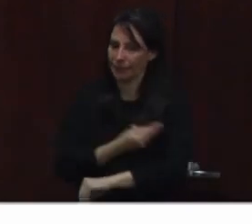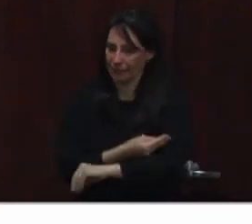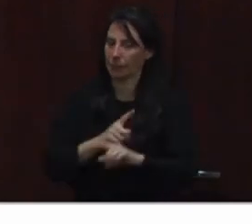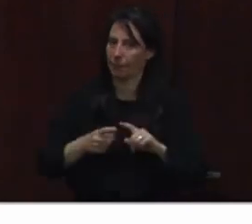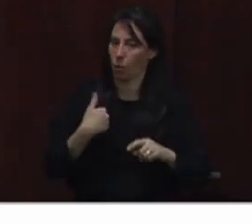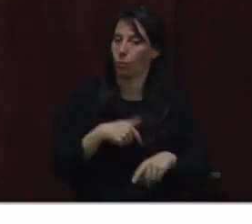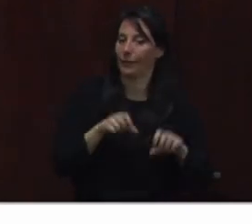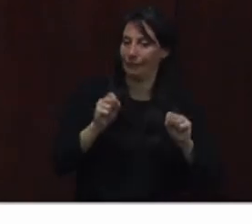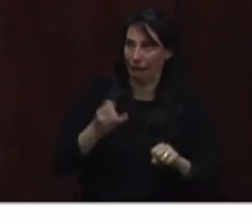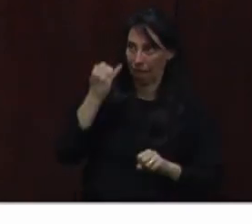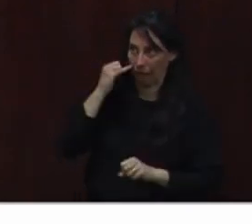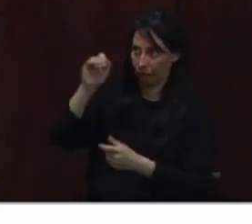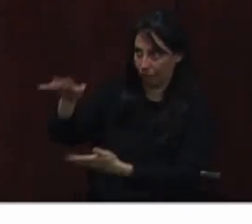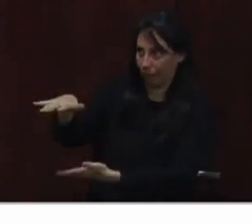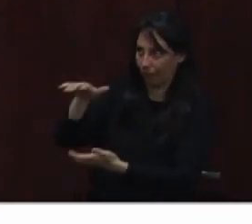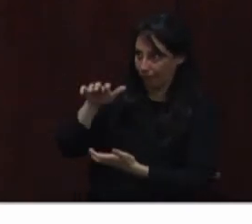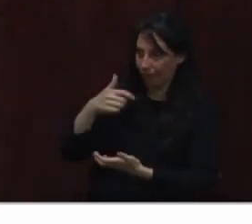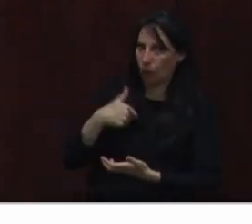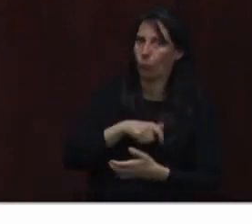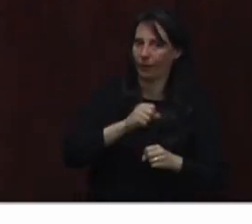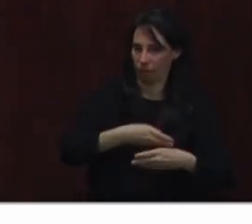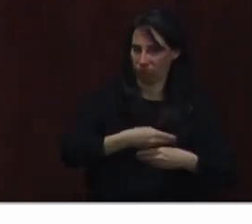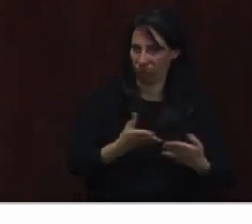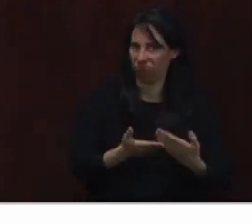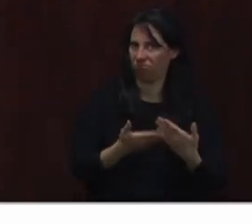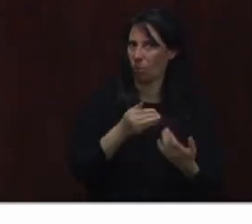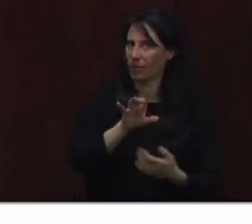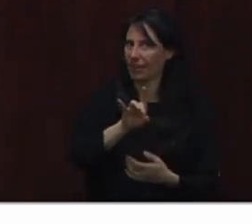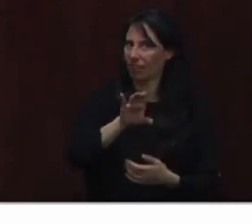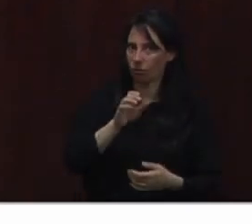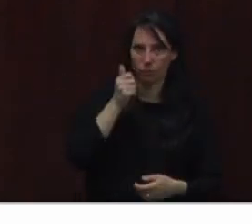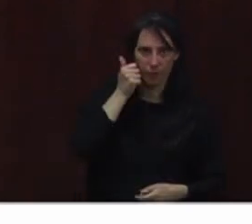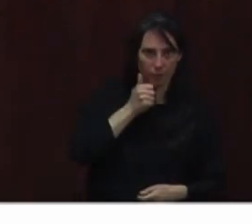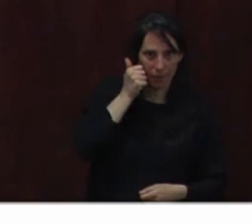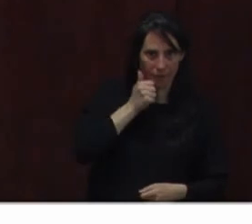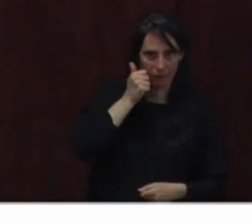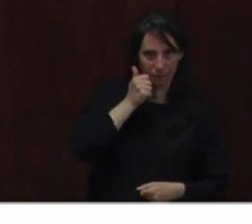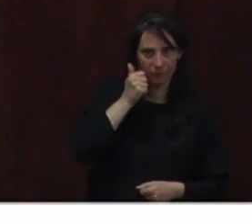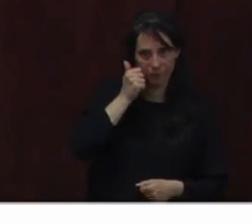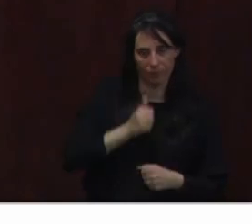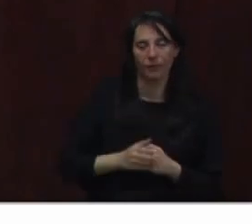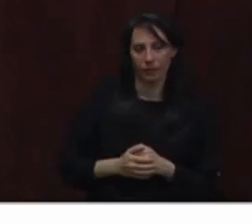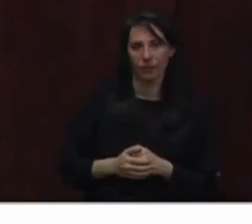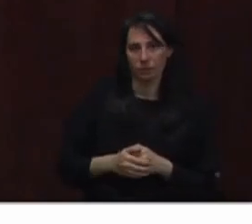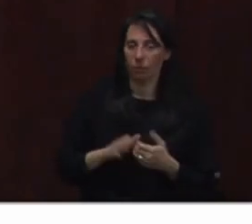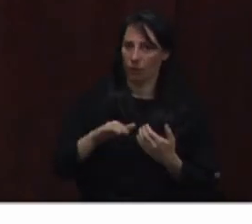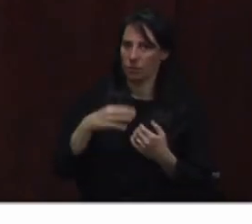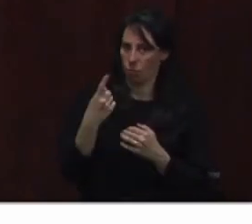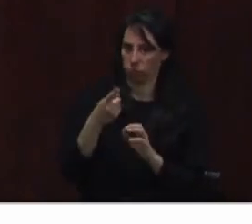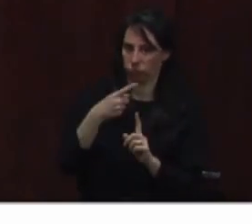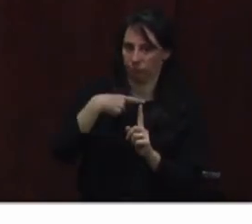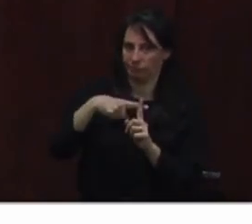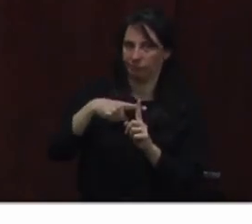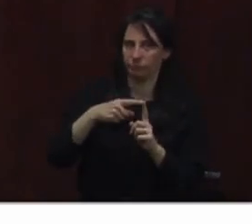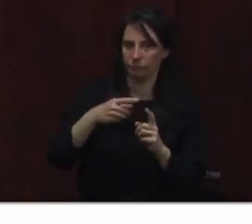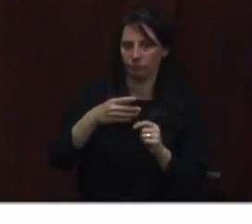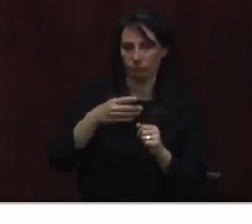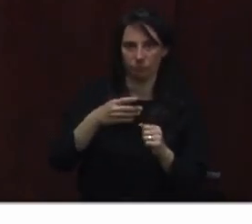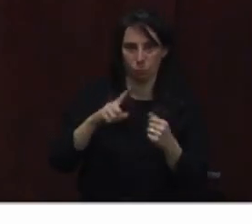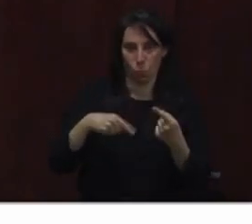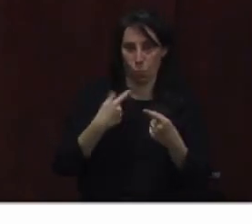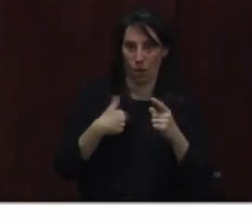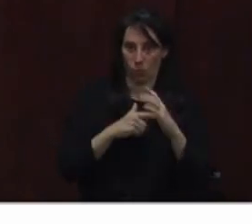I think that threshold is where we would really look to determine when we start transferring the community partners, when we start approaching those limits.